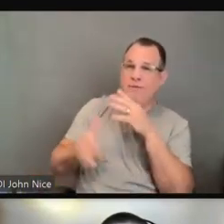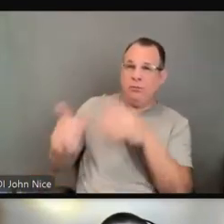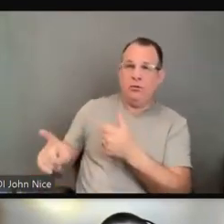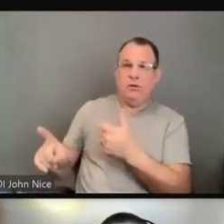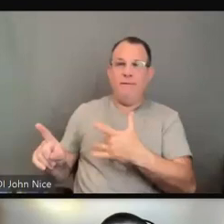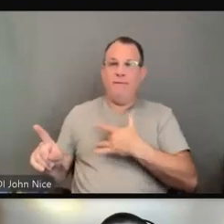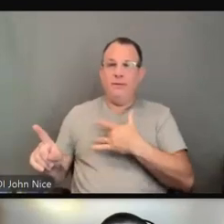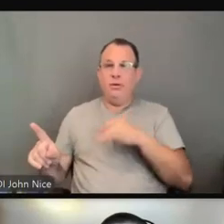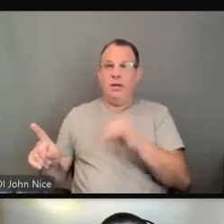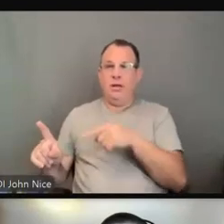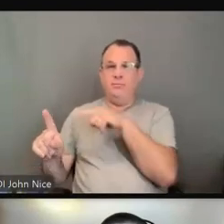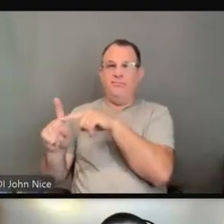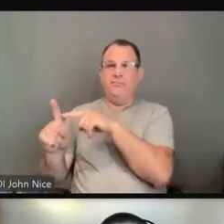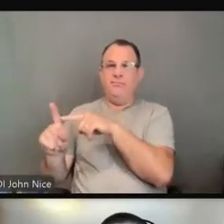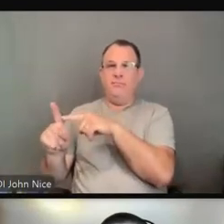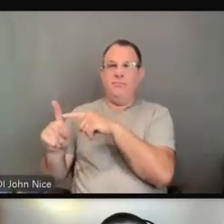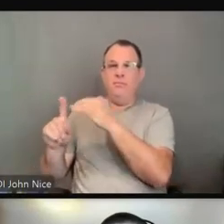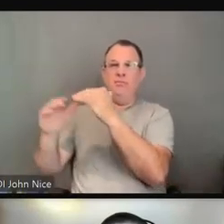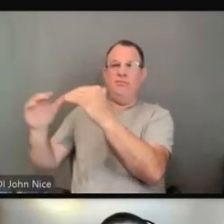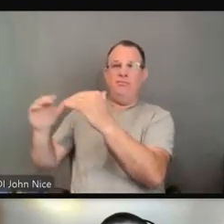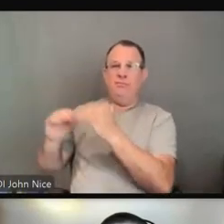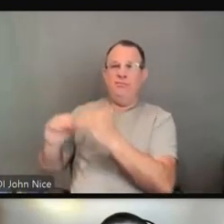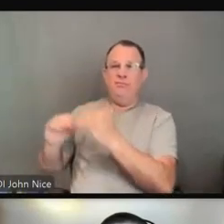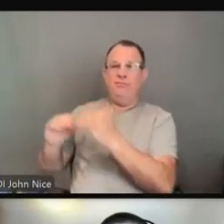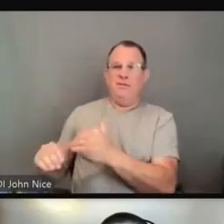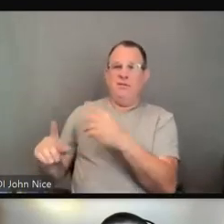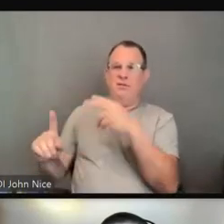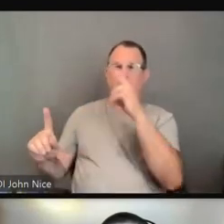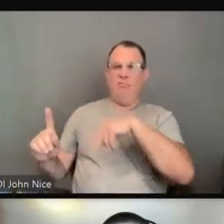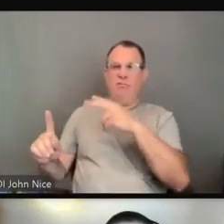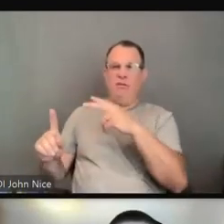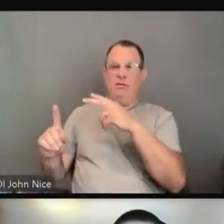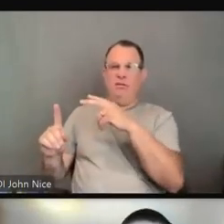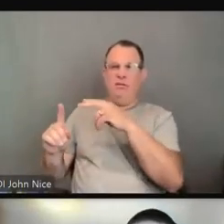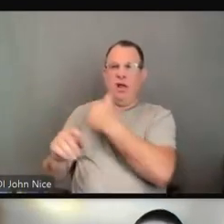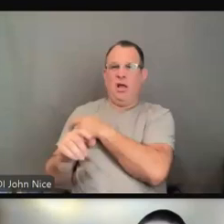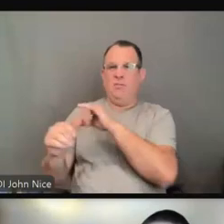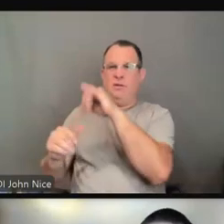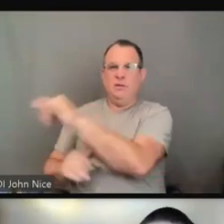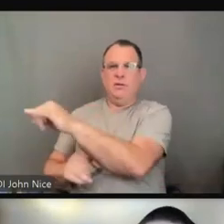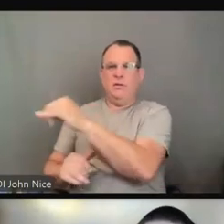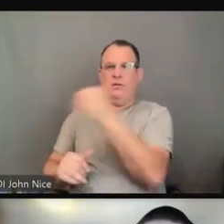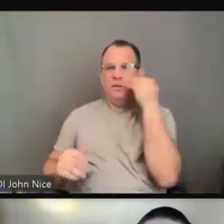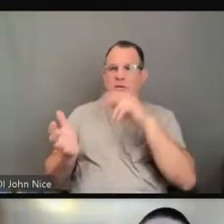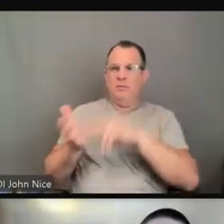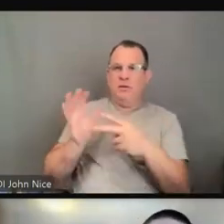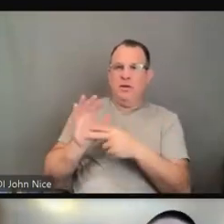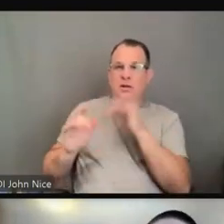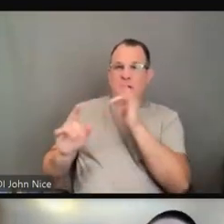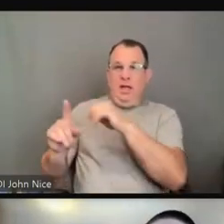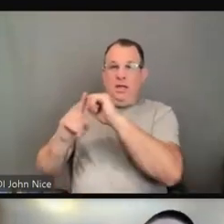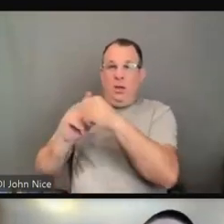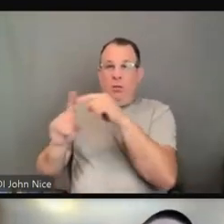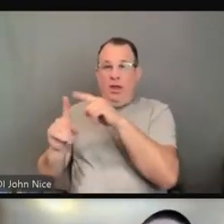which by proxy means that is an important stressful situation where all communication